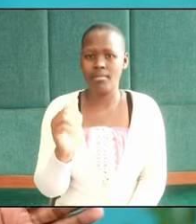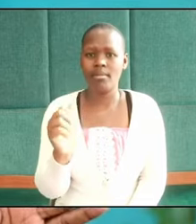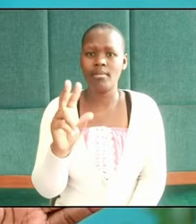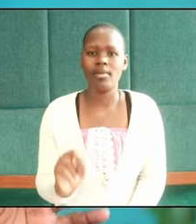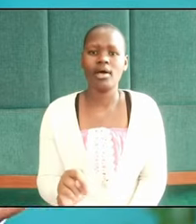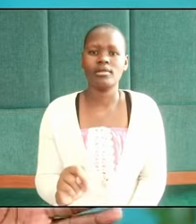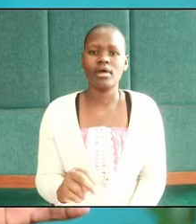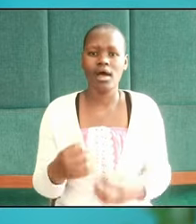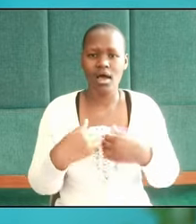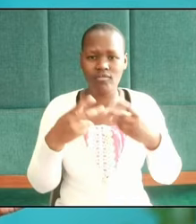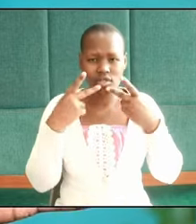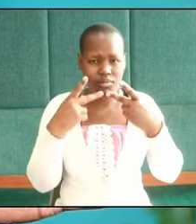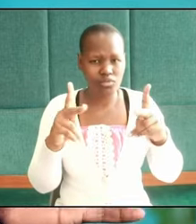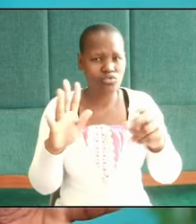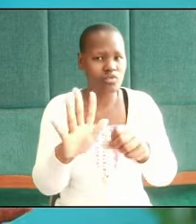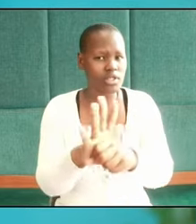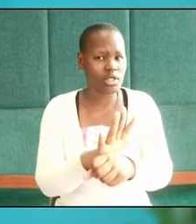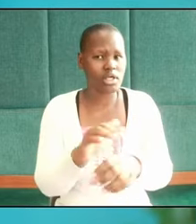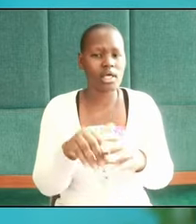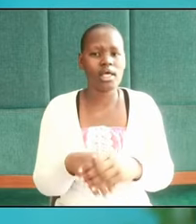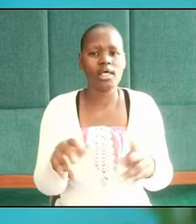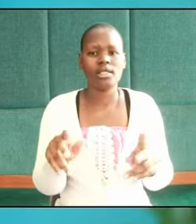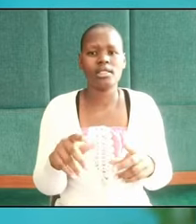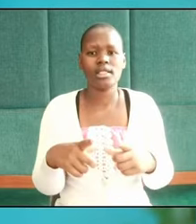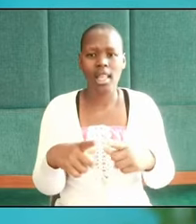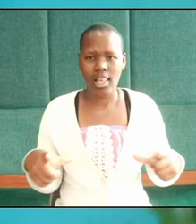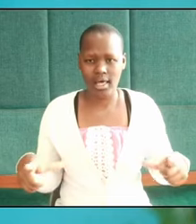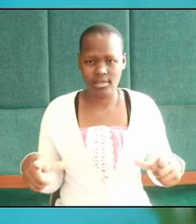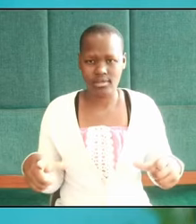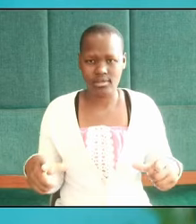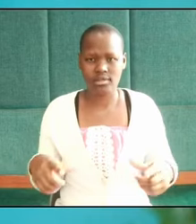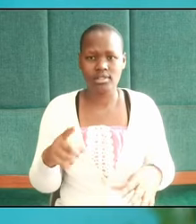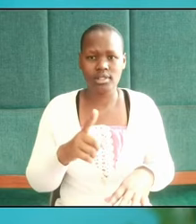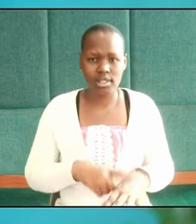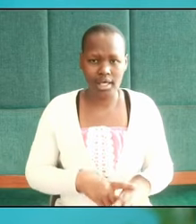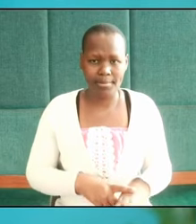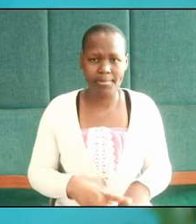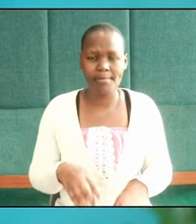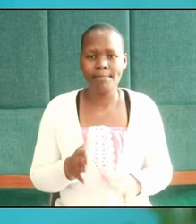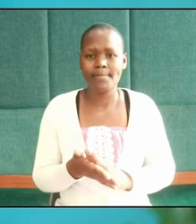king in Rabadash when he ascended to be king.